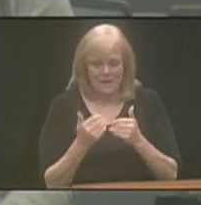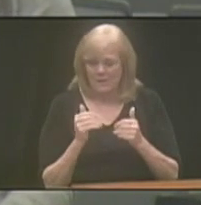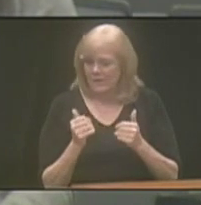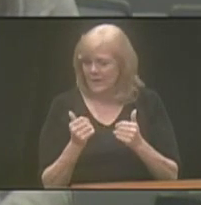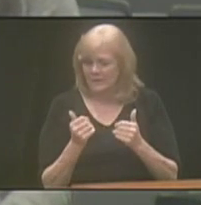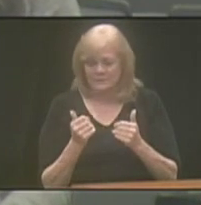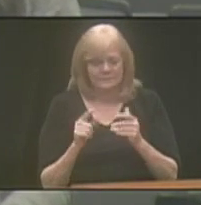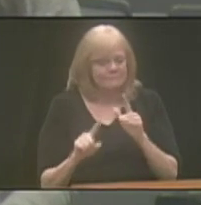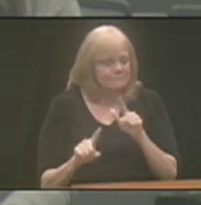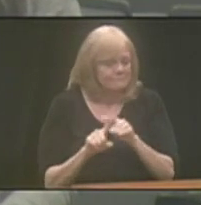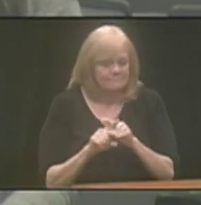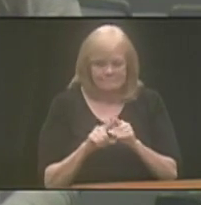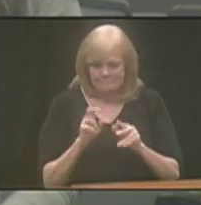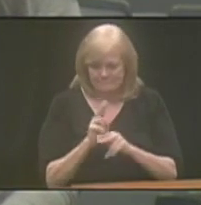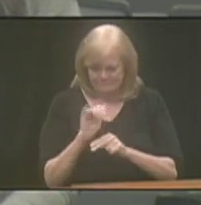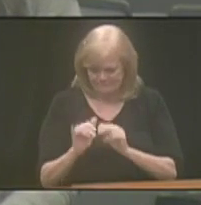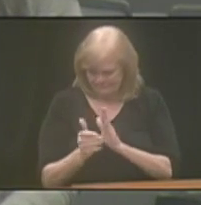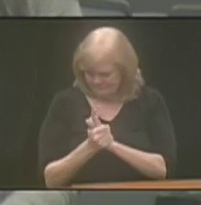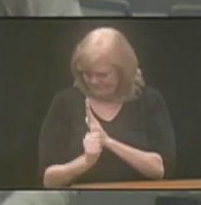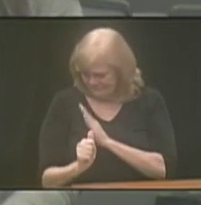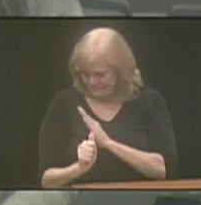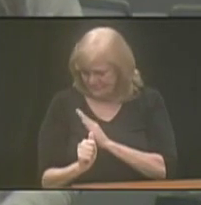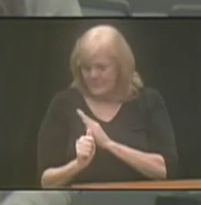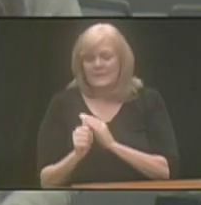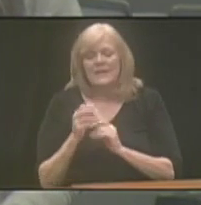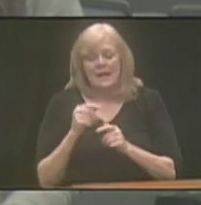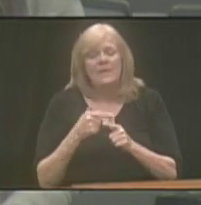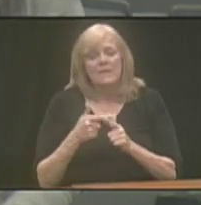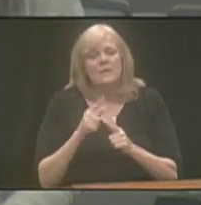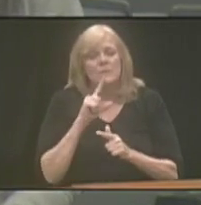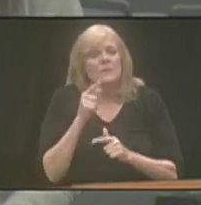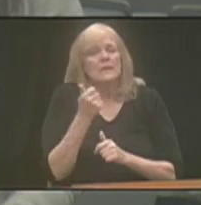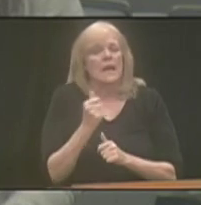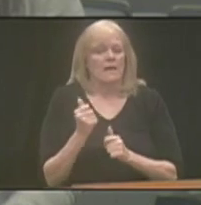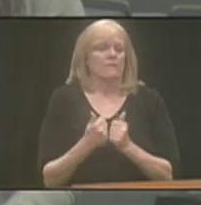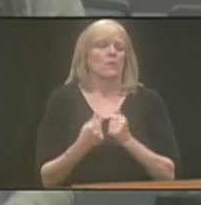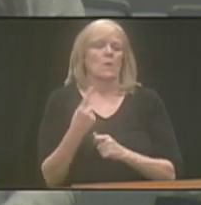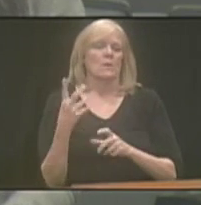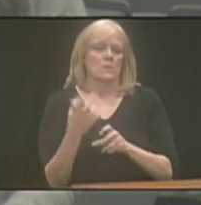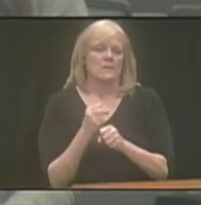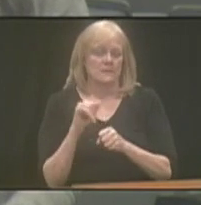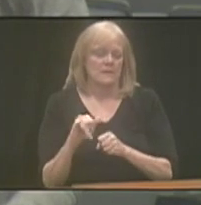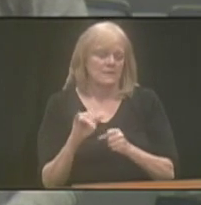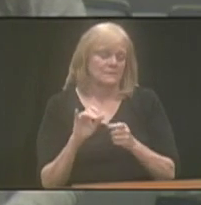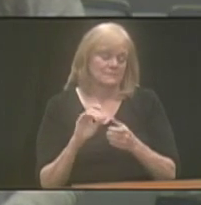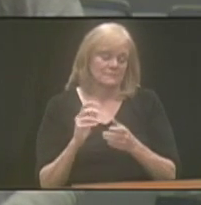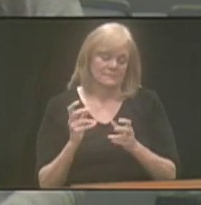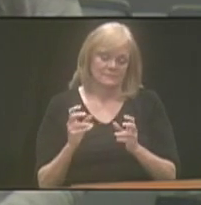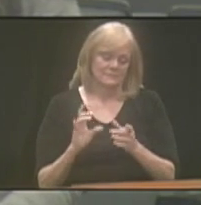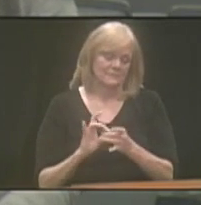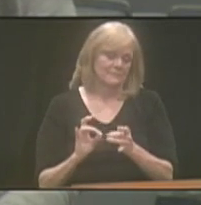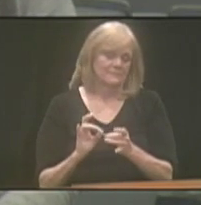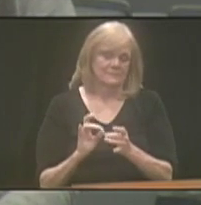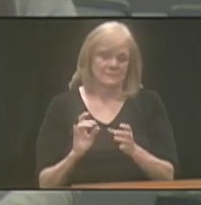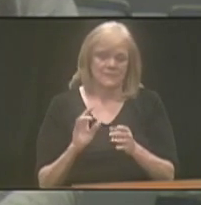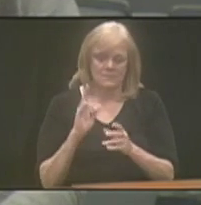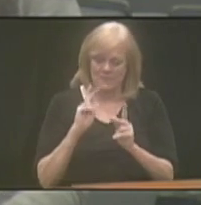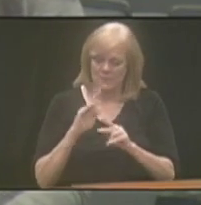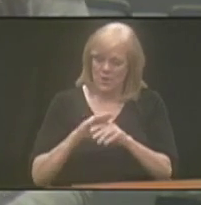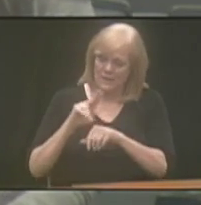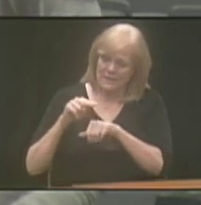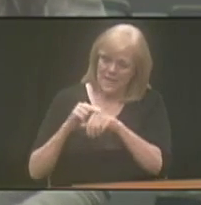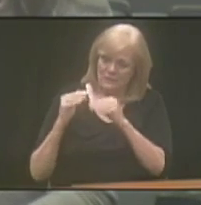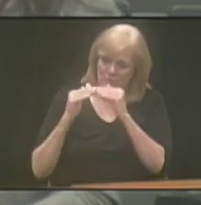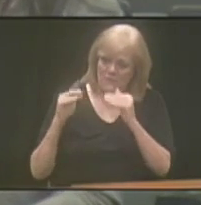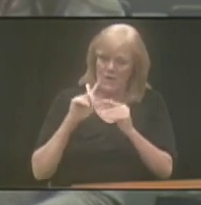or manifest. You use those talents, and really, truly, everybody wins in that scenario. Yeah, those folks on a national level are